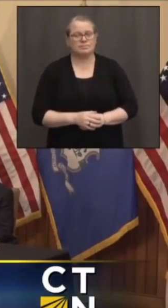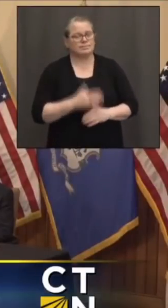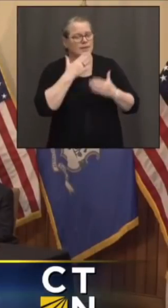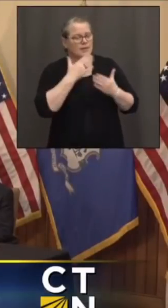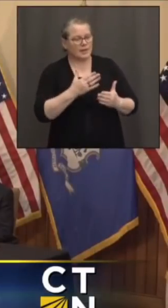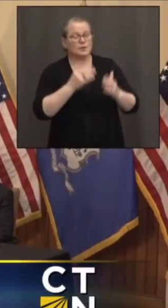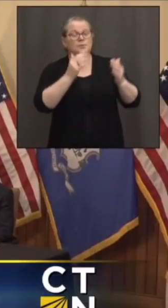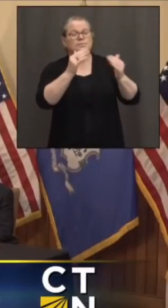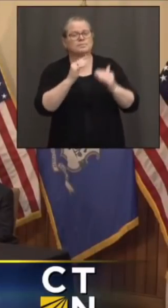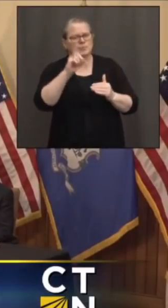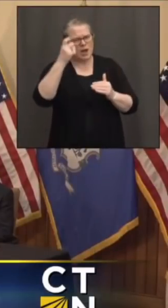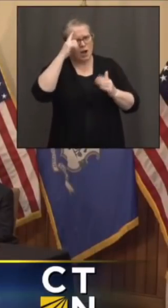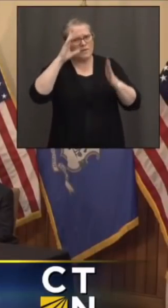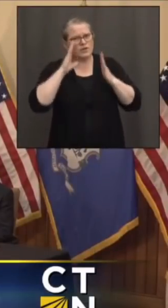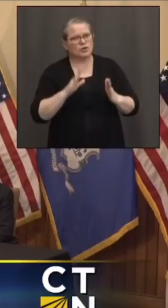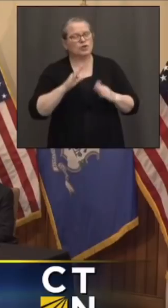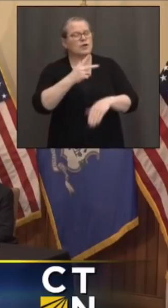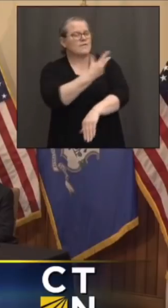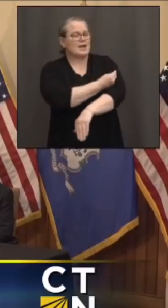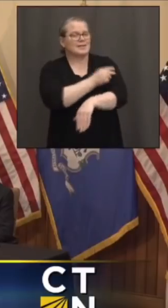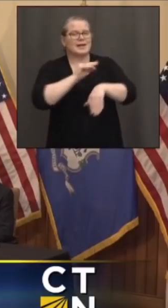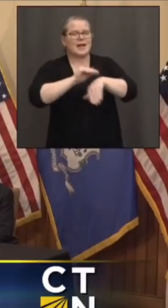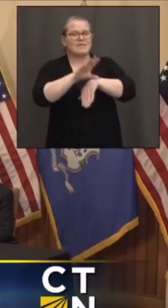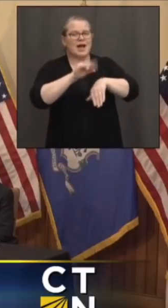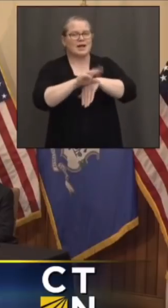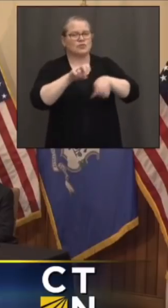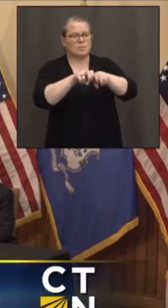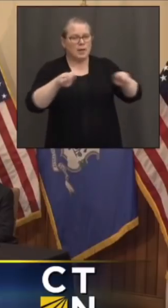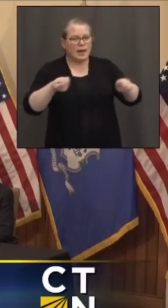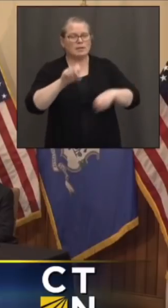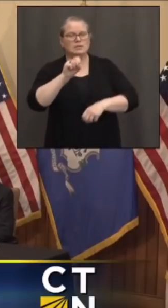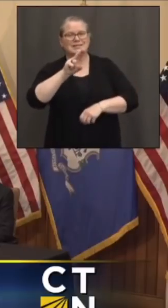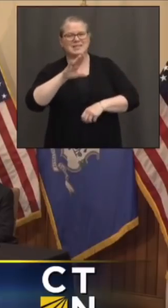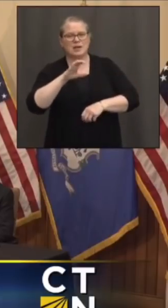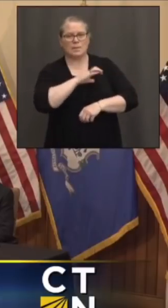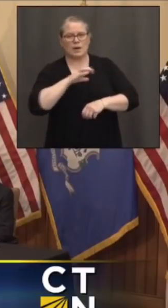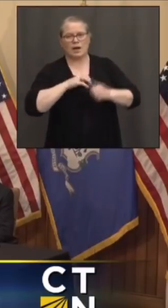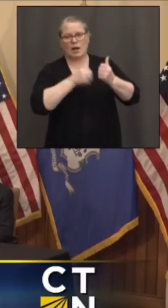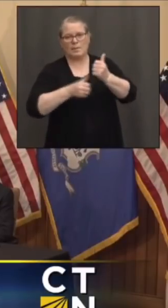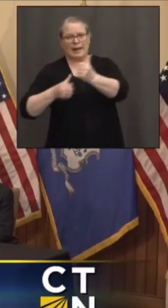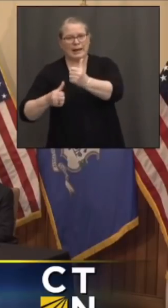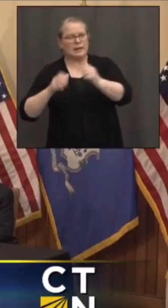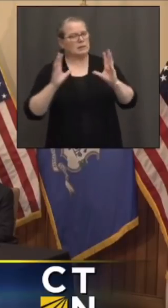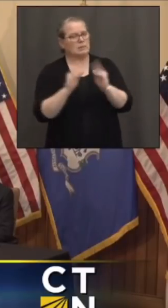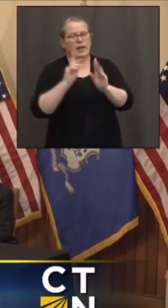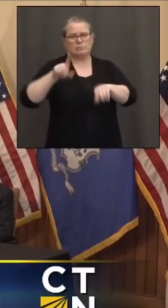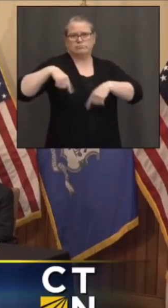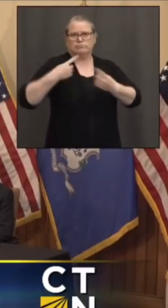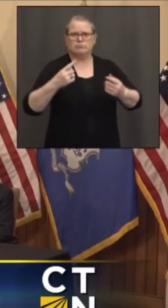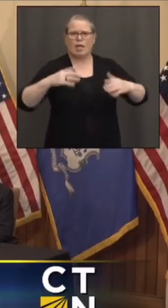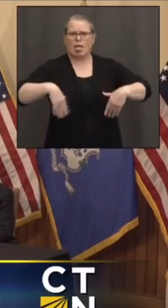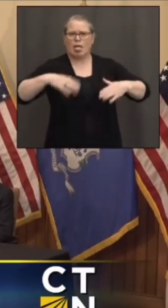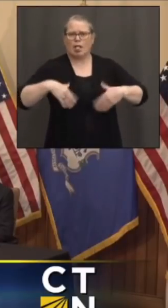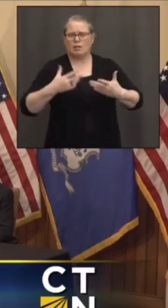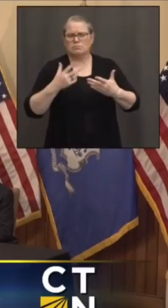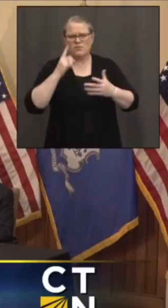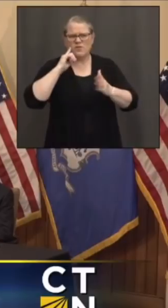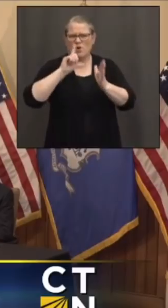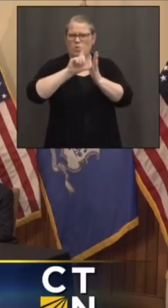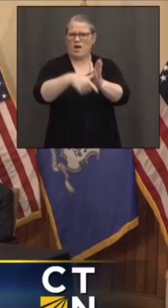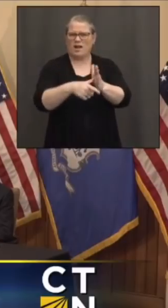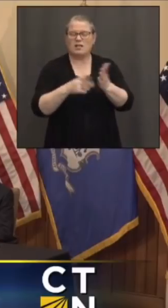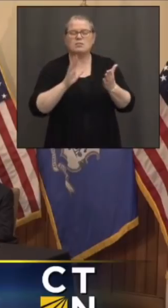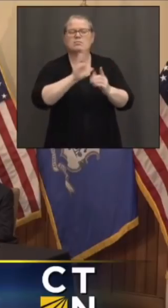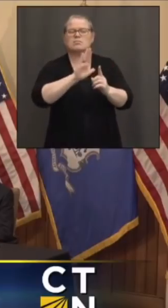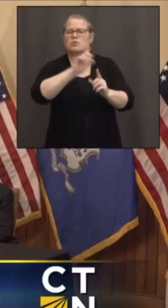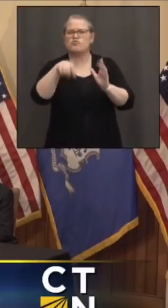the Vaccine Advisory Panel and its subcommittees haven't met in quite a while. How do you view the group's role currently? Do you consider their